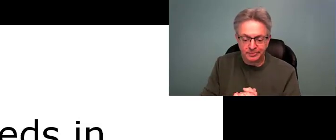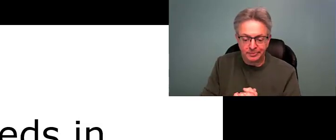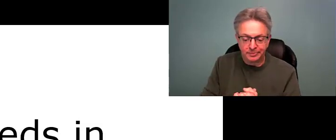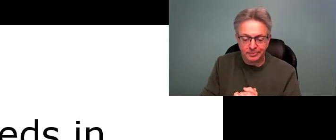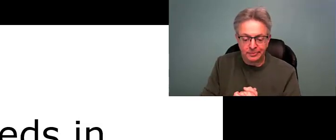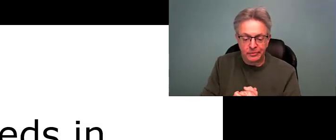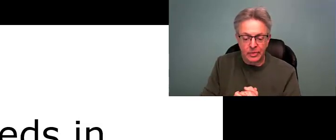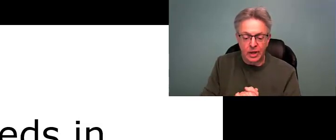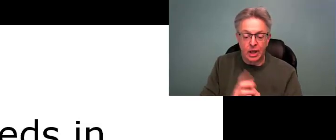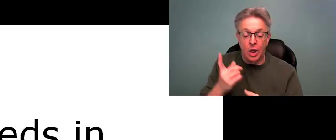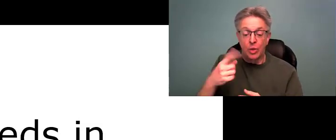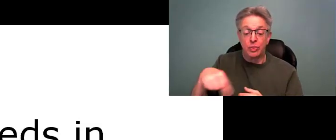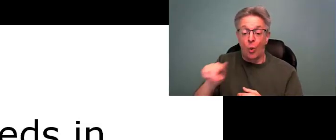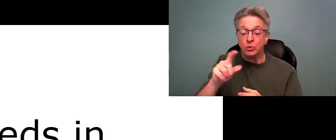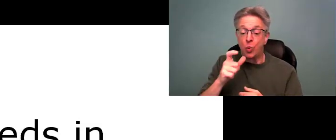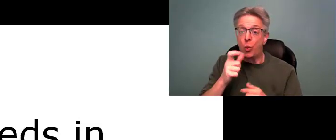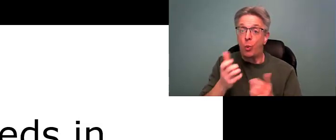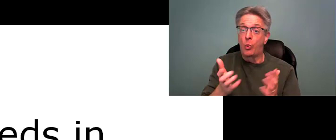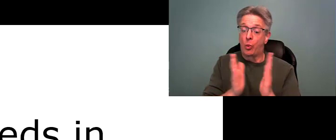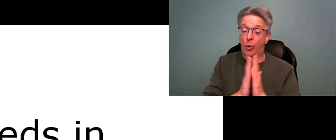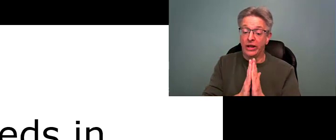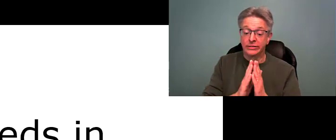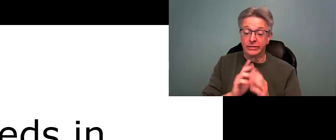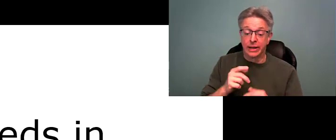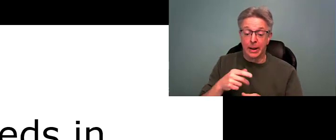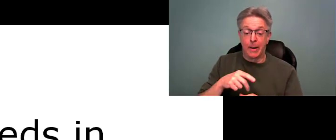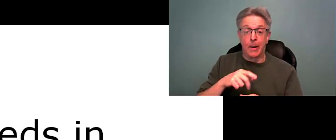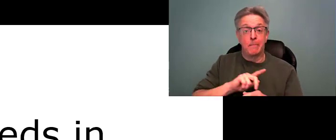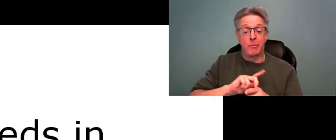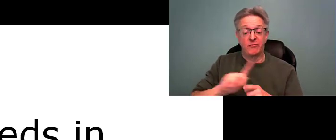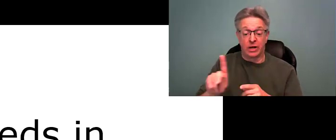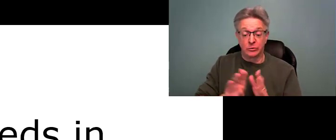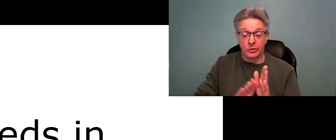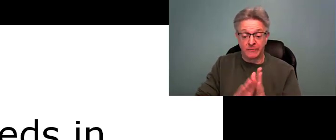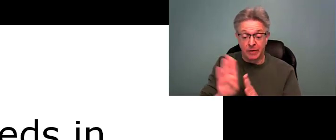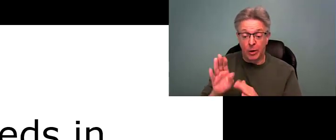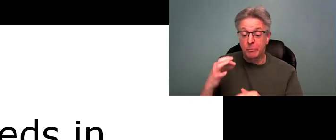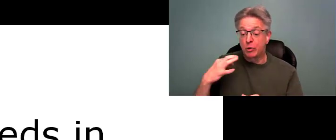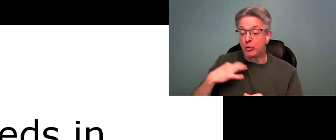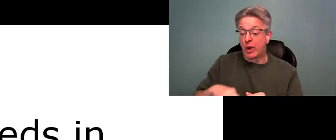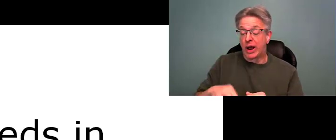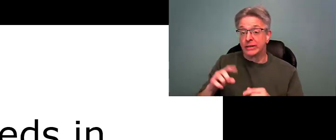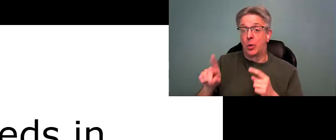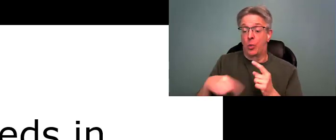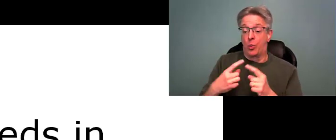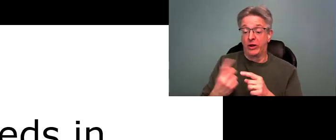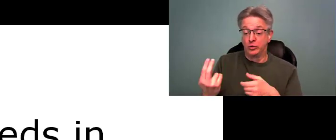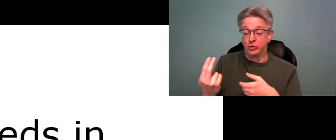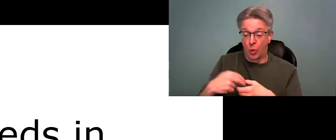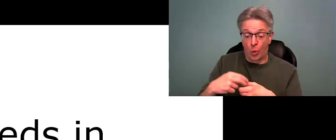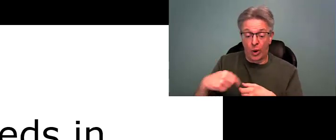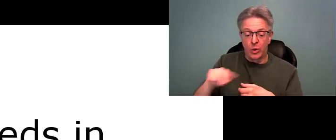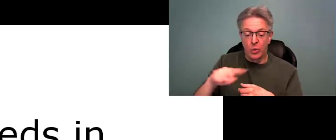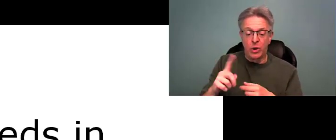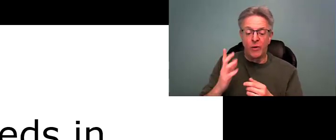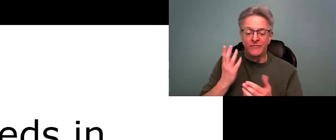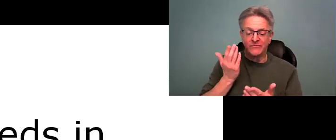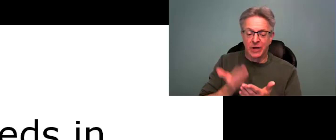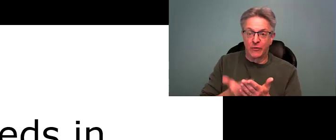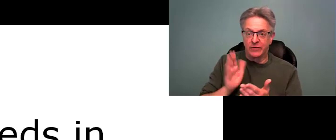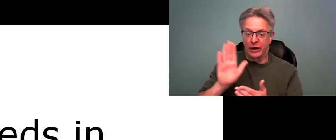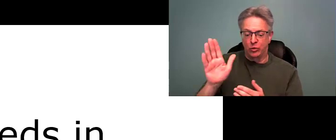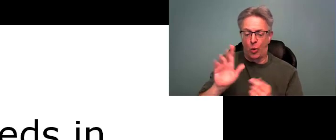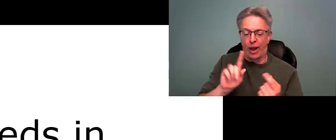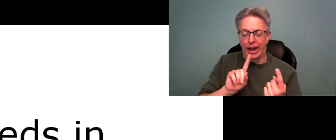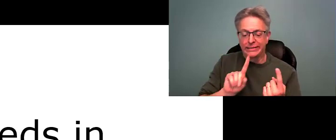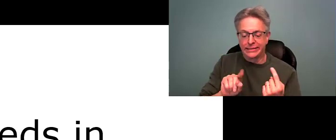at those and monitor those as they come in. And then those who are requesting professional development credits when you joined